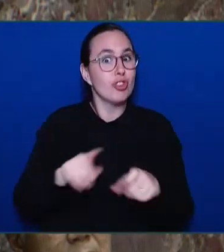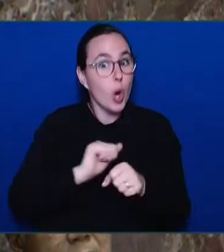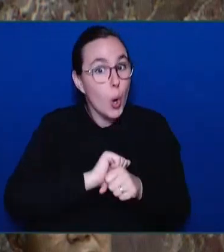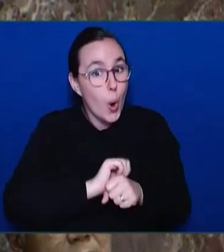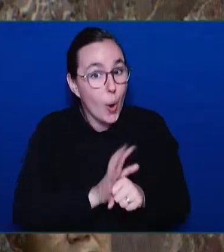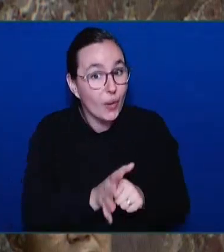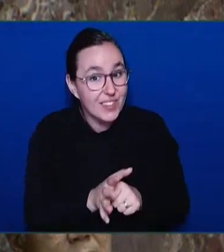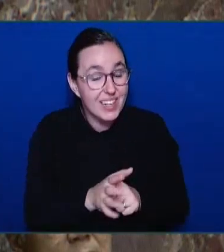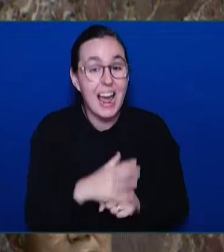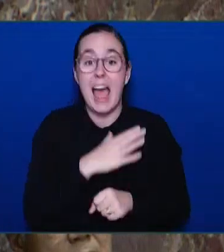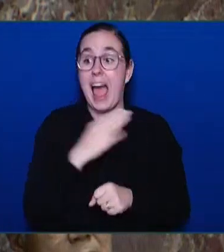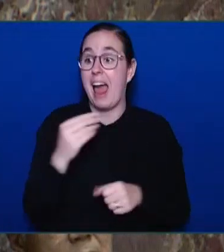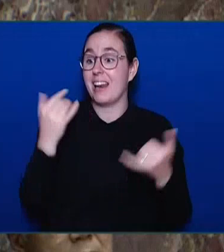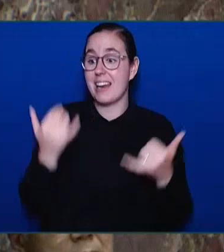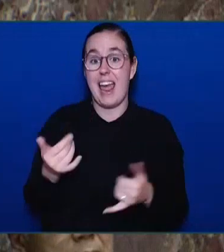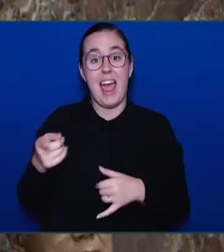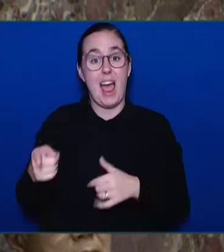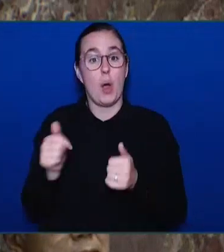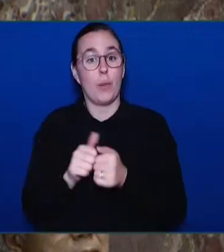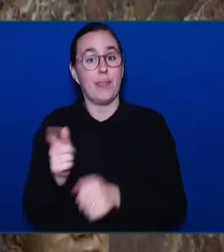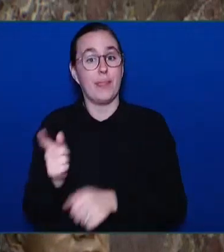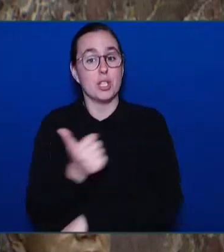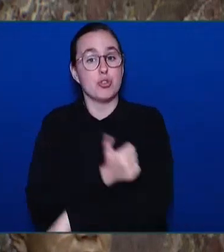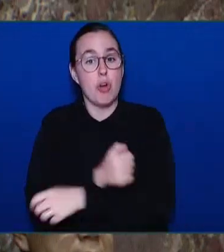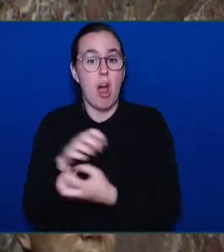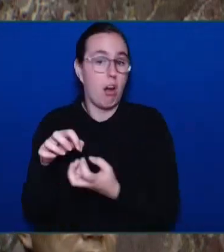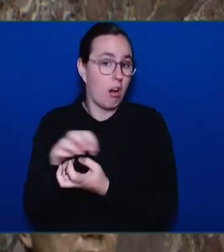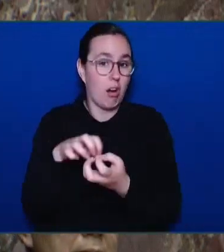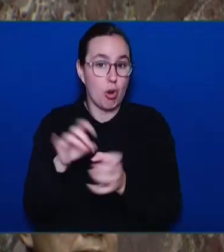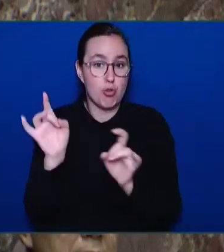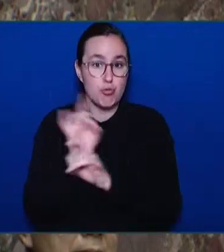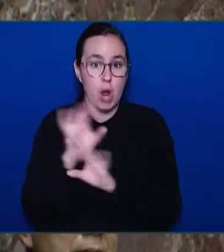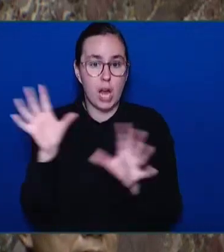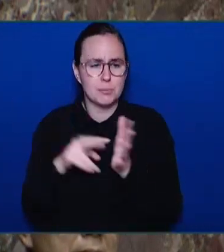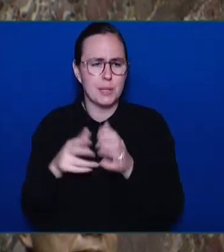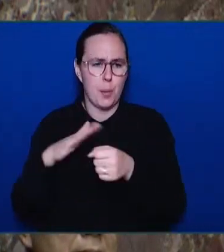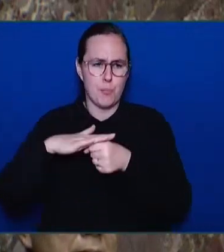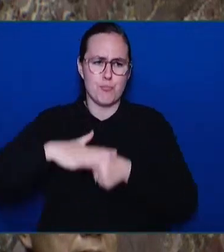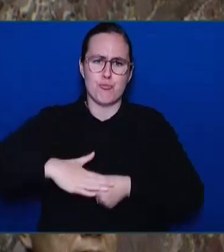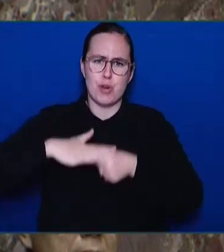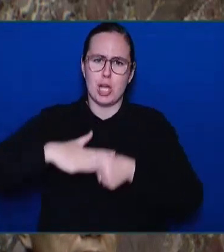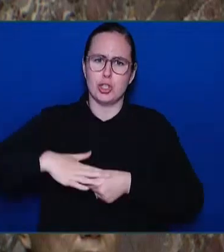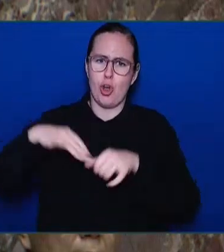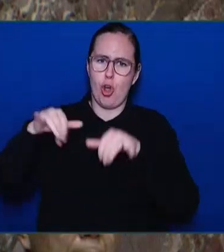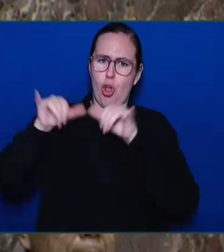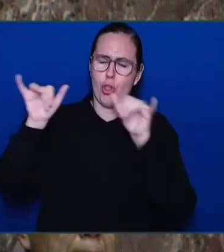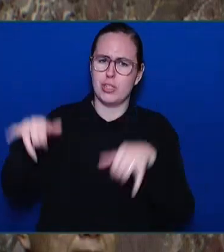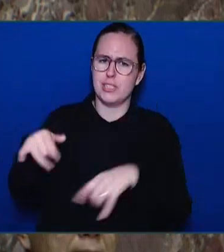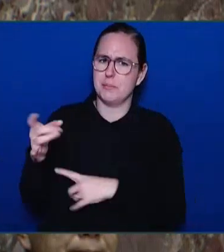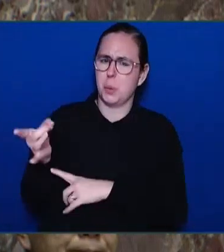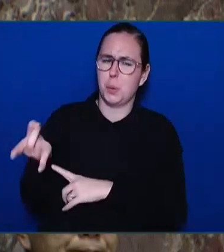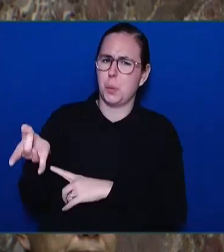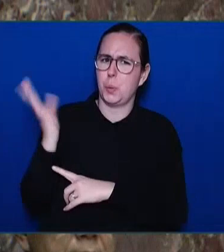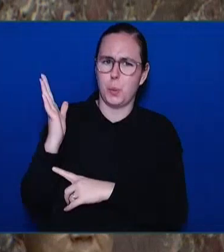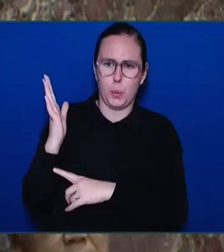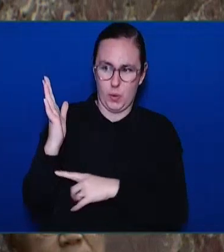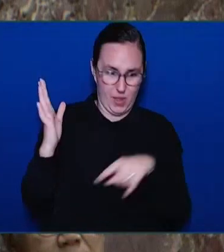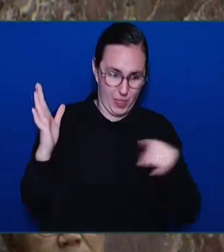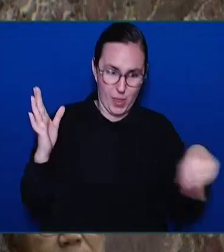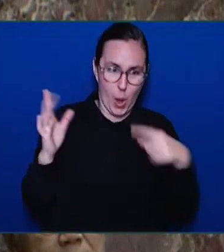adding additional layers of difficulties for individuals who need regular treatment and care for non-communicable